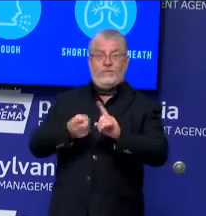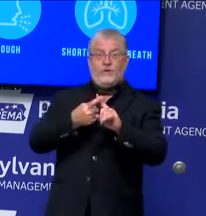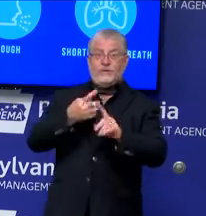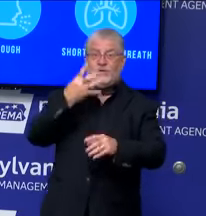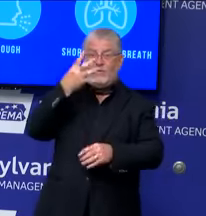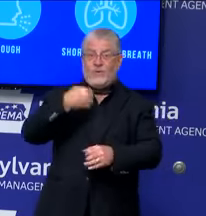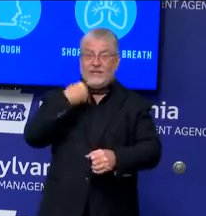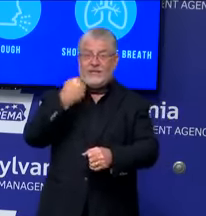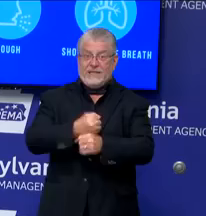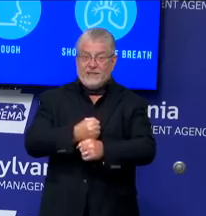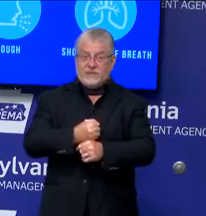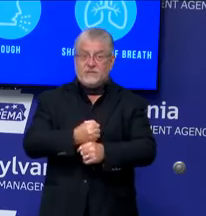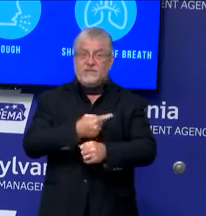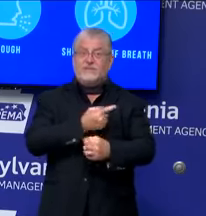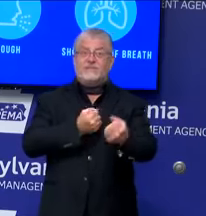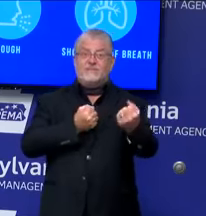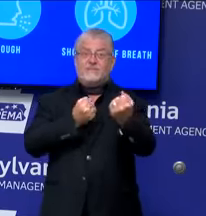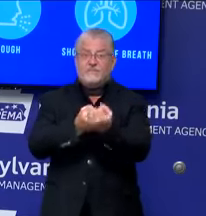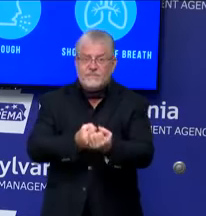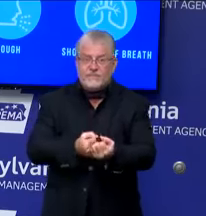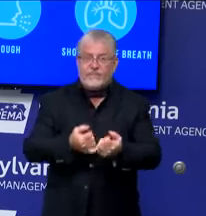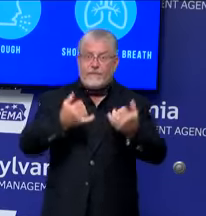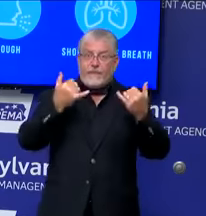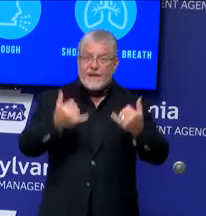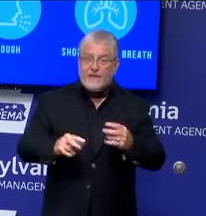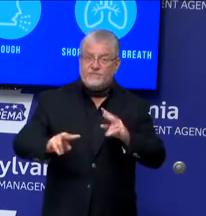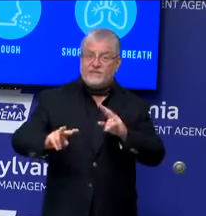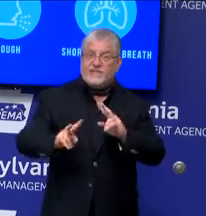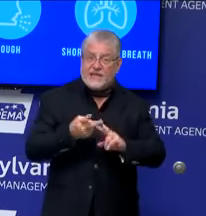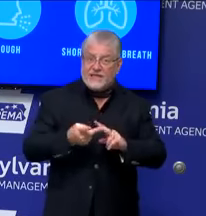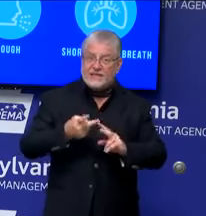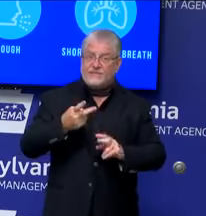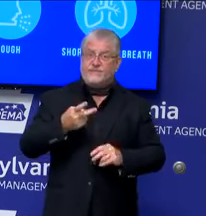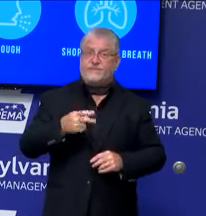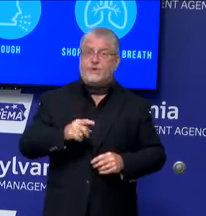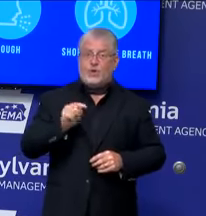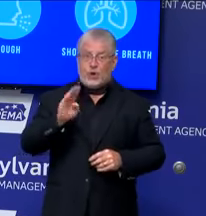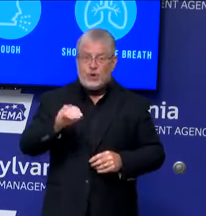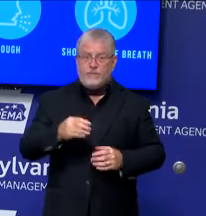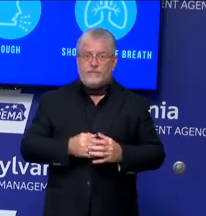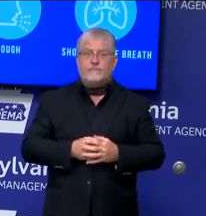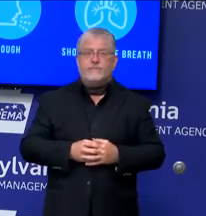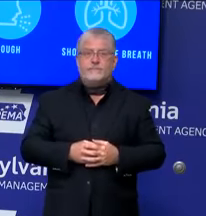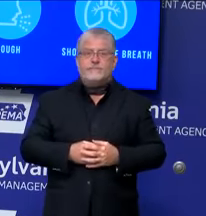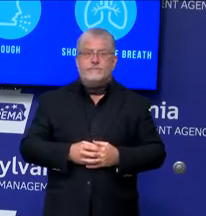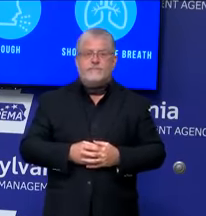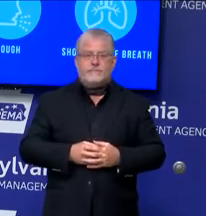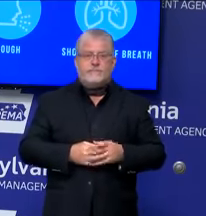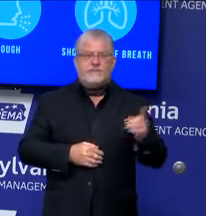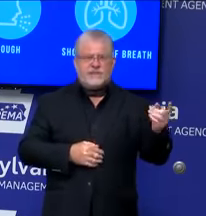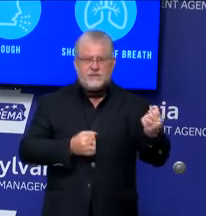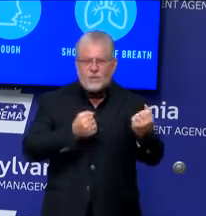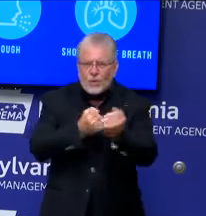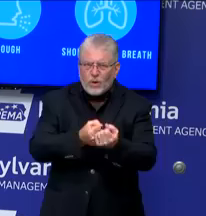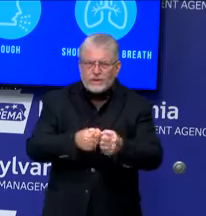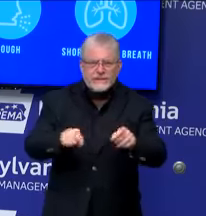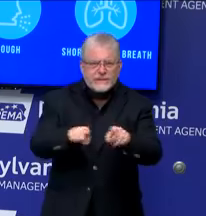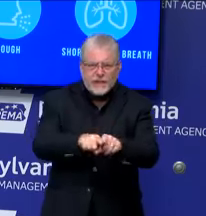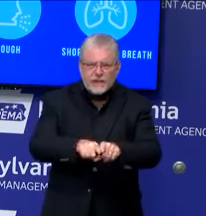et cetera. So this is a continuous process. And so I would call upon all those public officials and